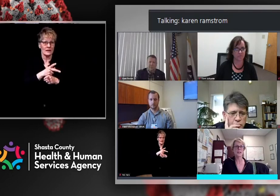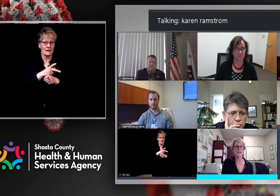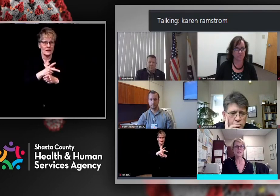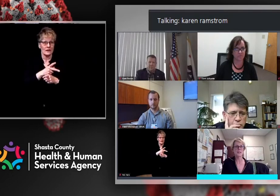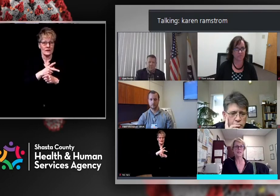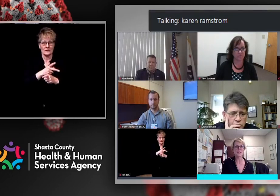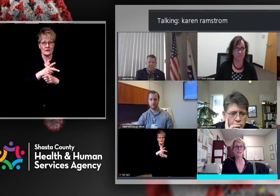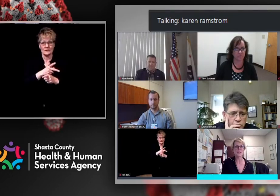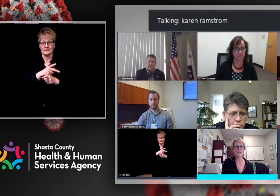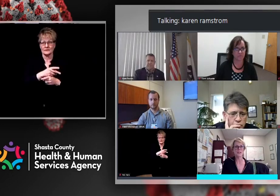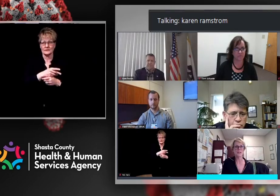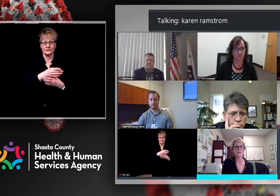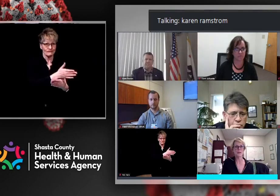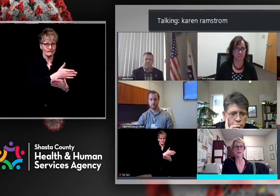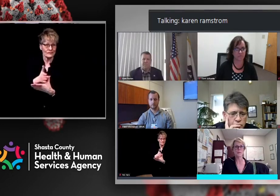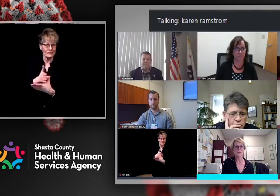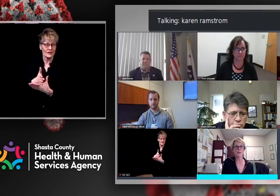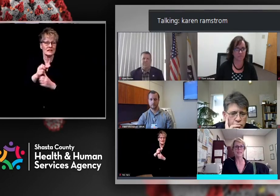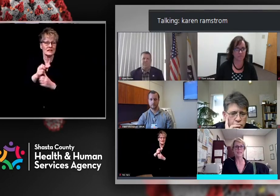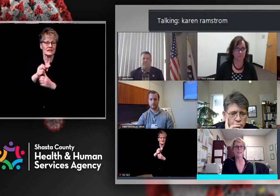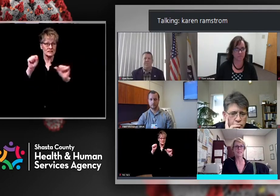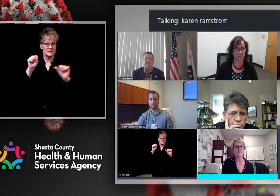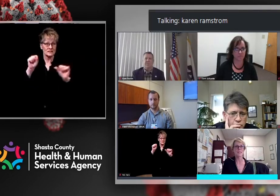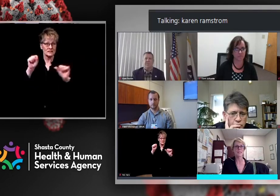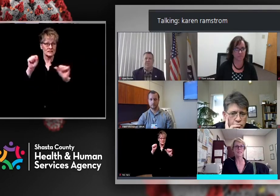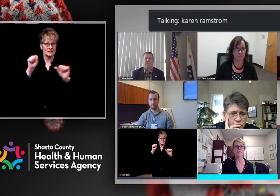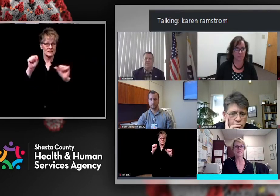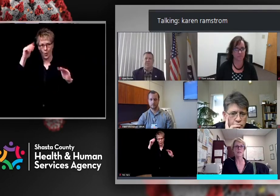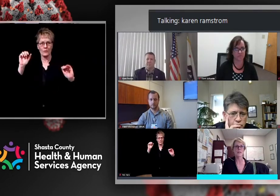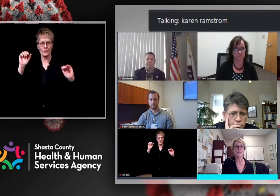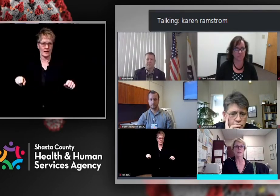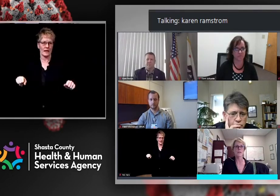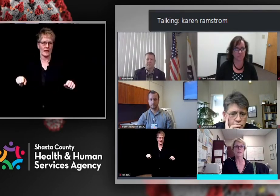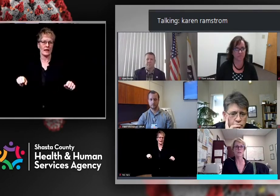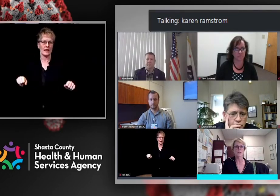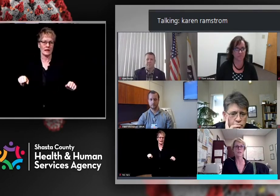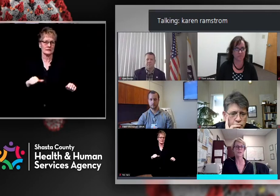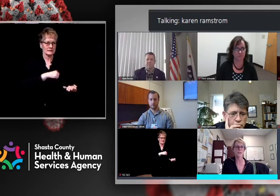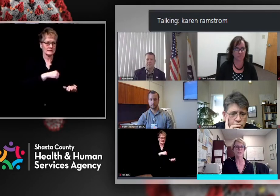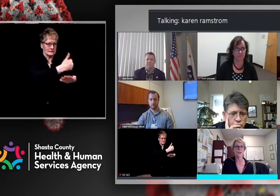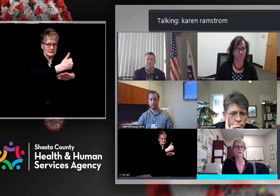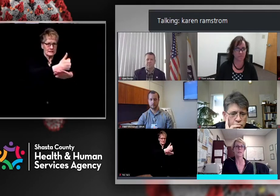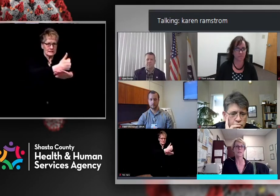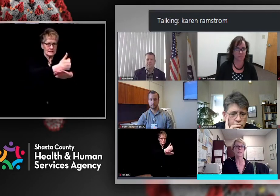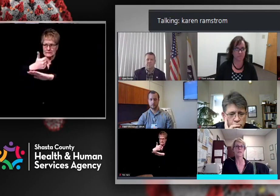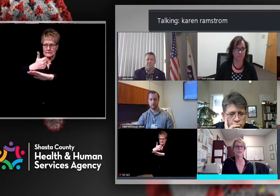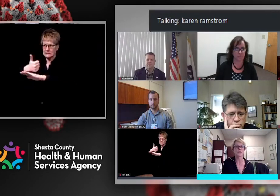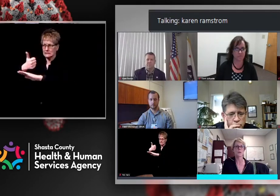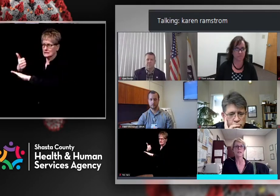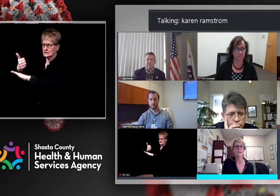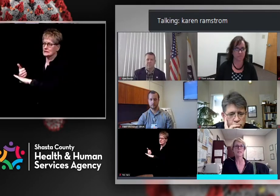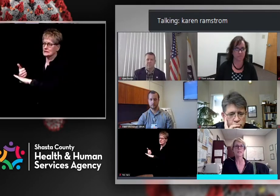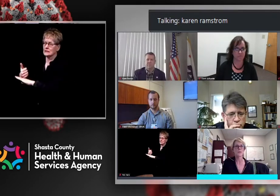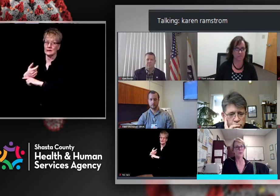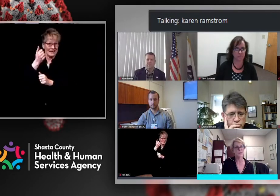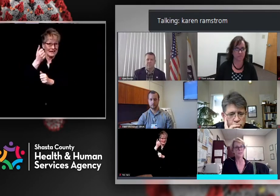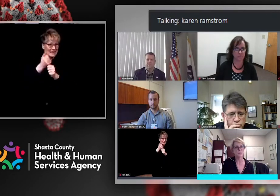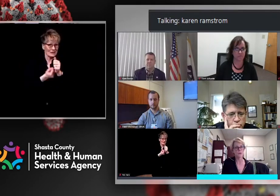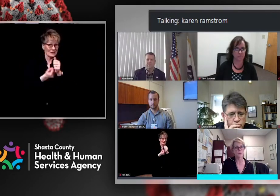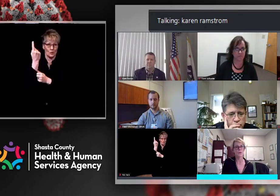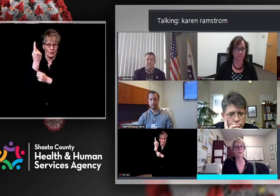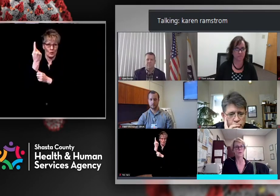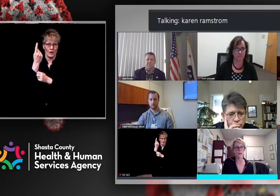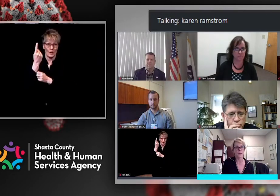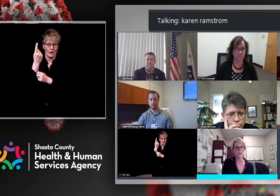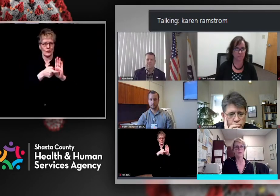too far down the road. But it takes time to make all of that happen. There's procedures to get all of that done. so that's what we've